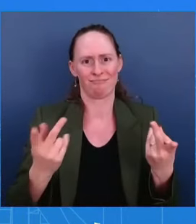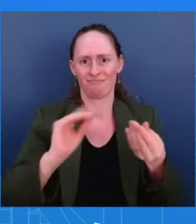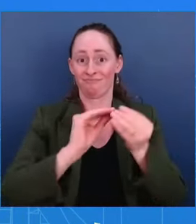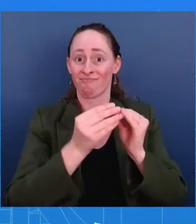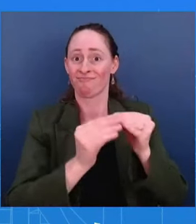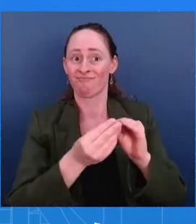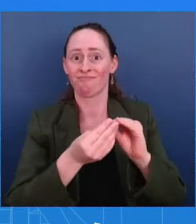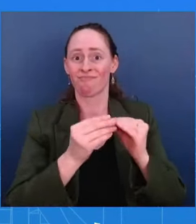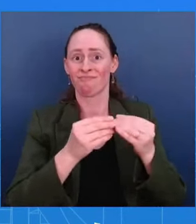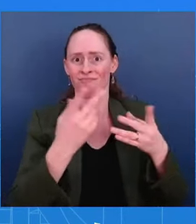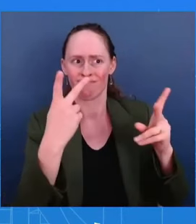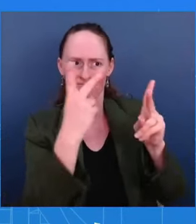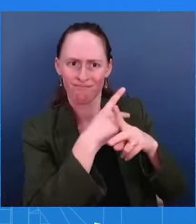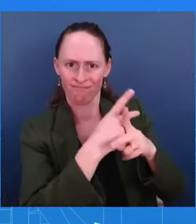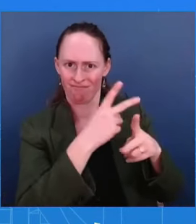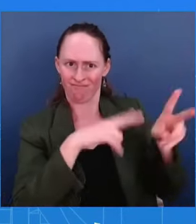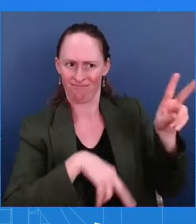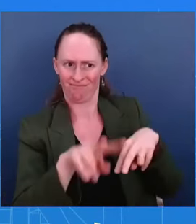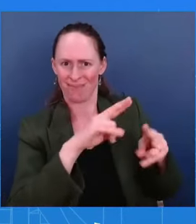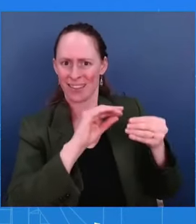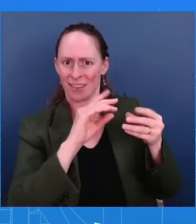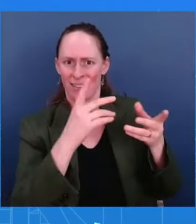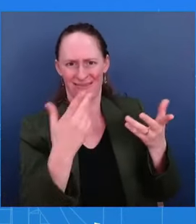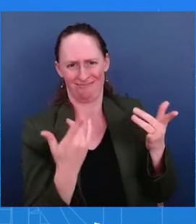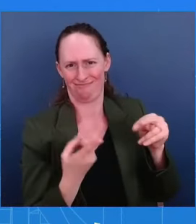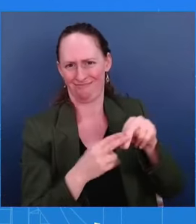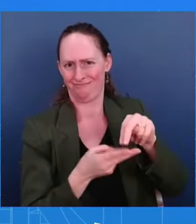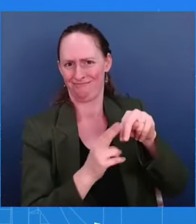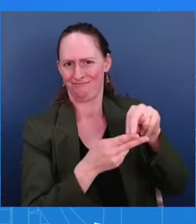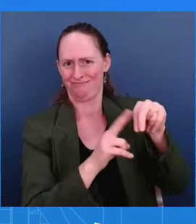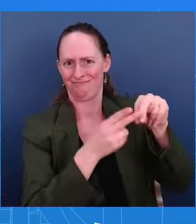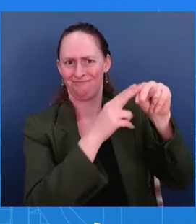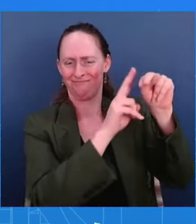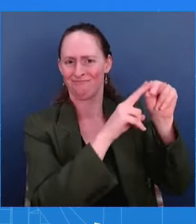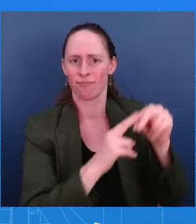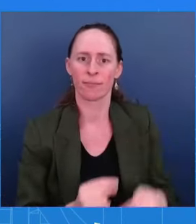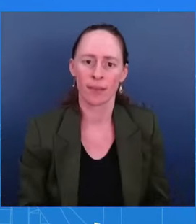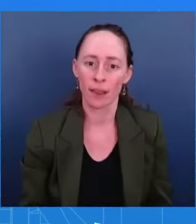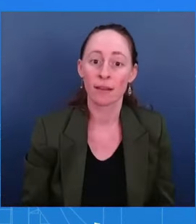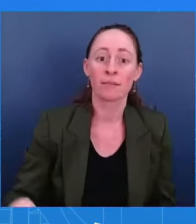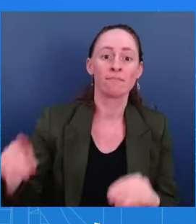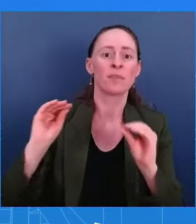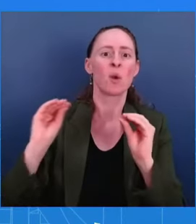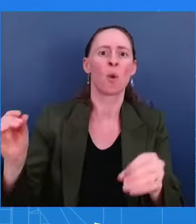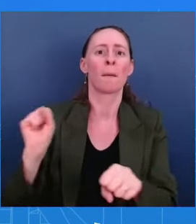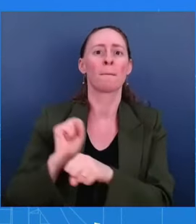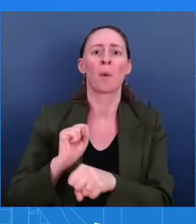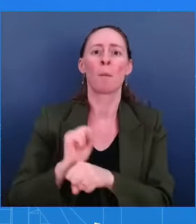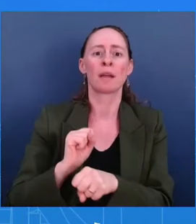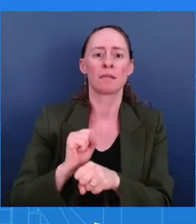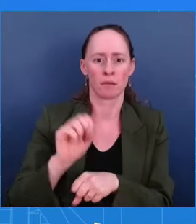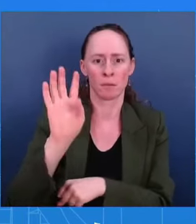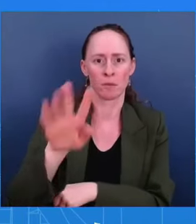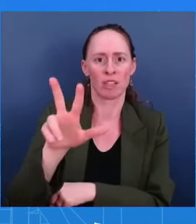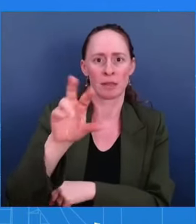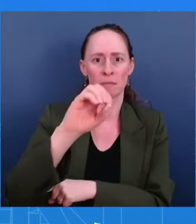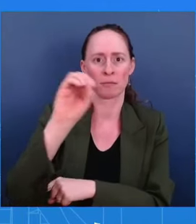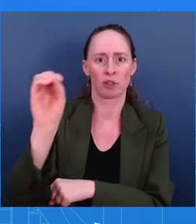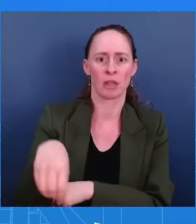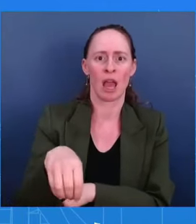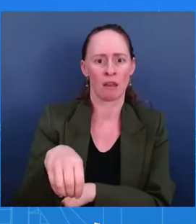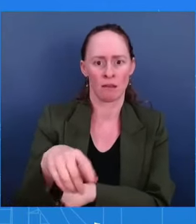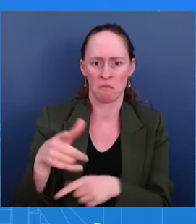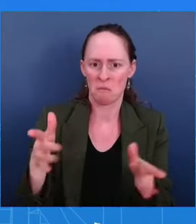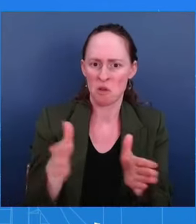low at 4.3%. Jobs are being created at a healthy pace with more than 170,000 jobs created per month over the last